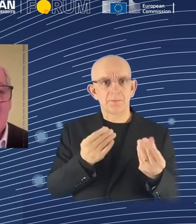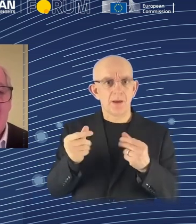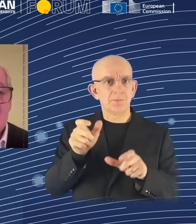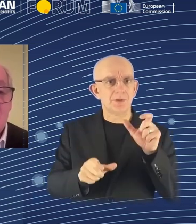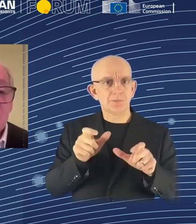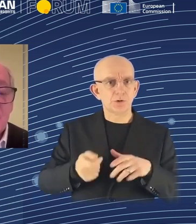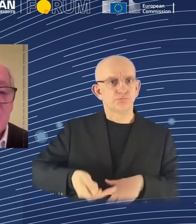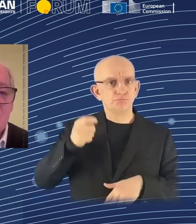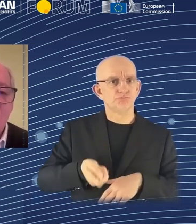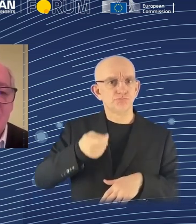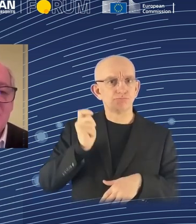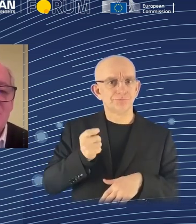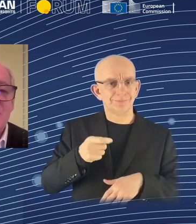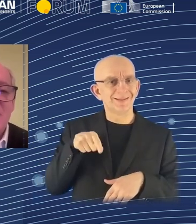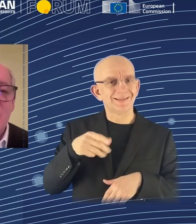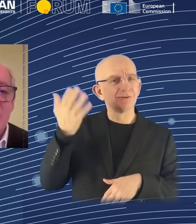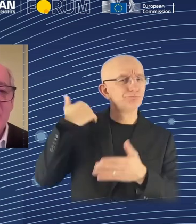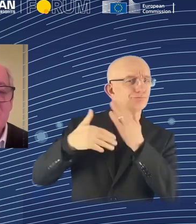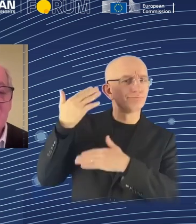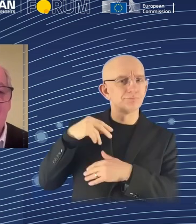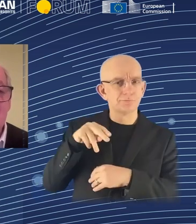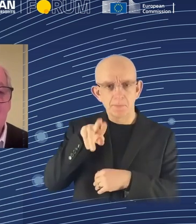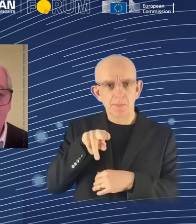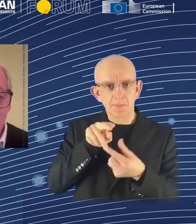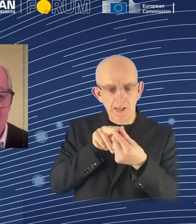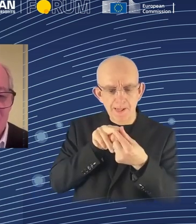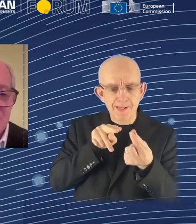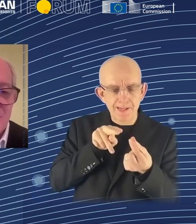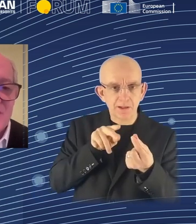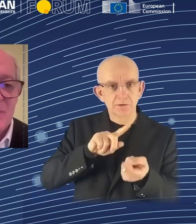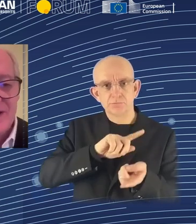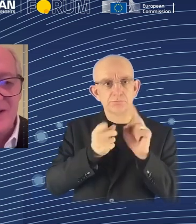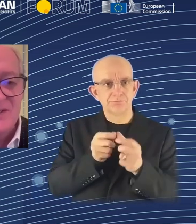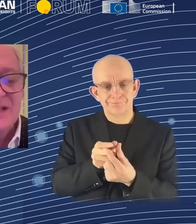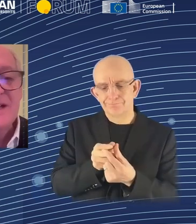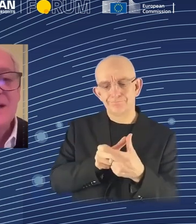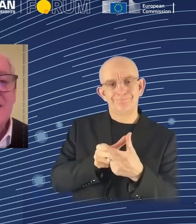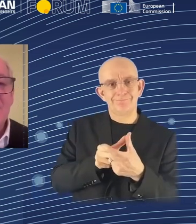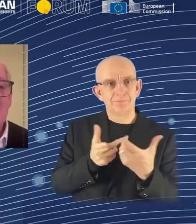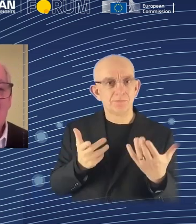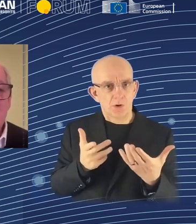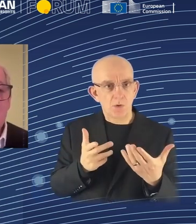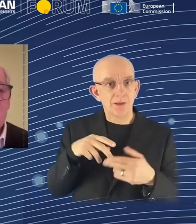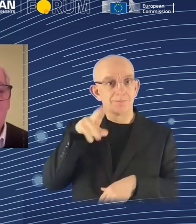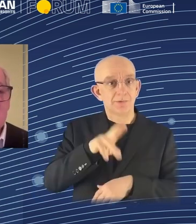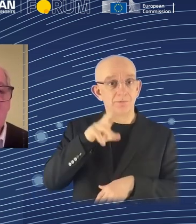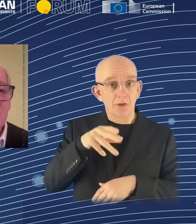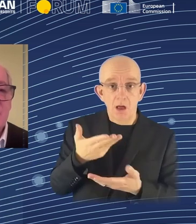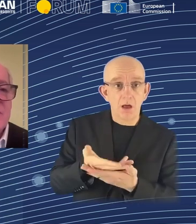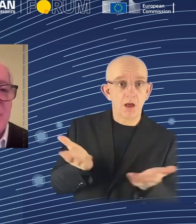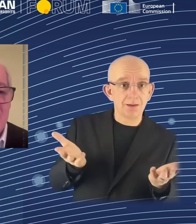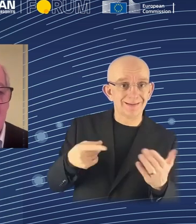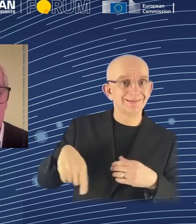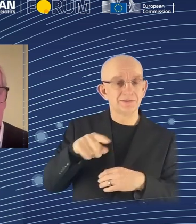And then at some point, when we get roll paint rollers and spray guns, it becomes possible